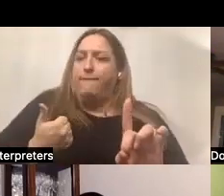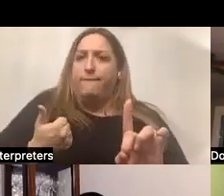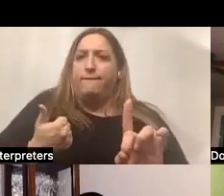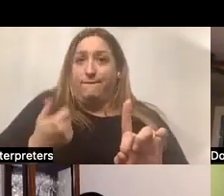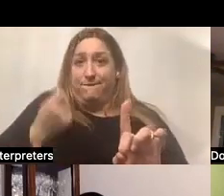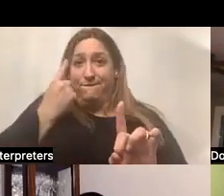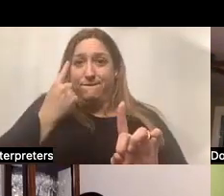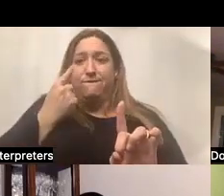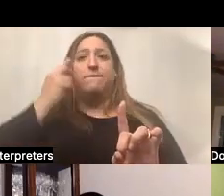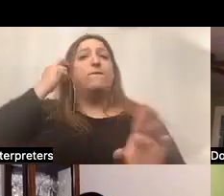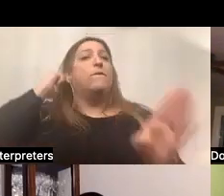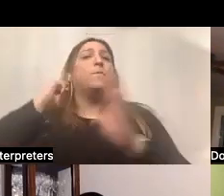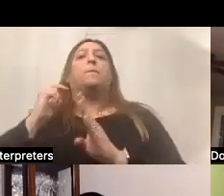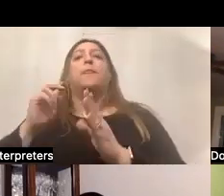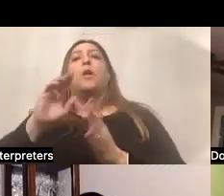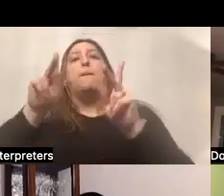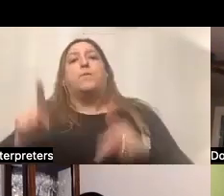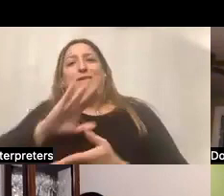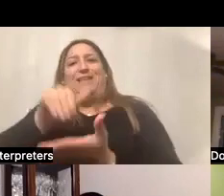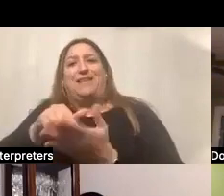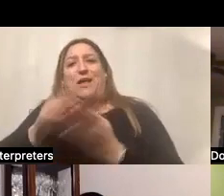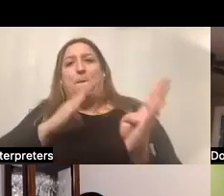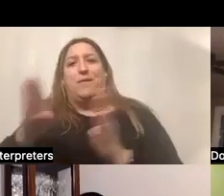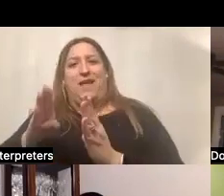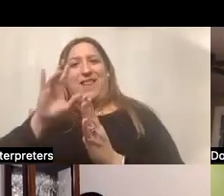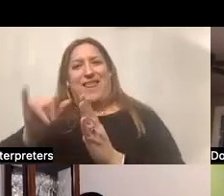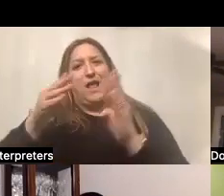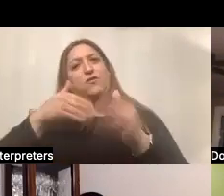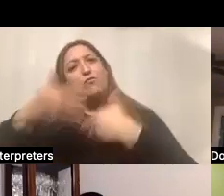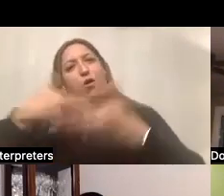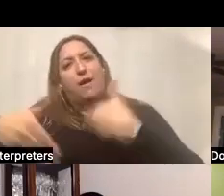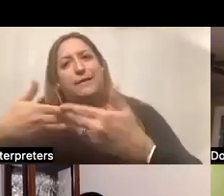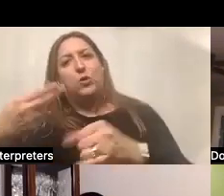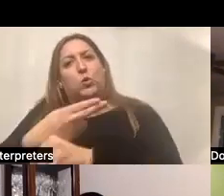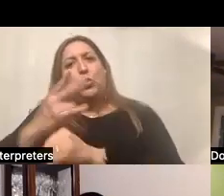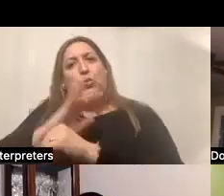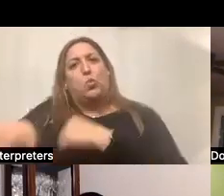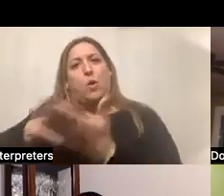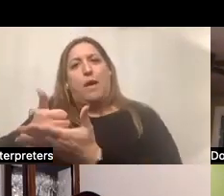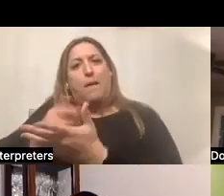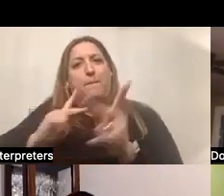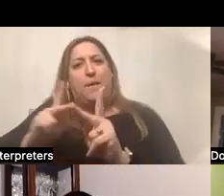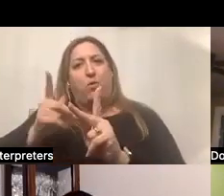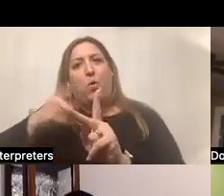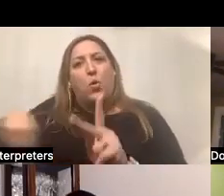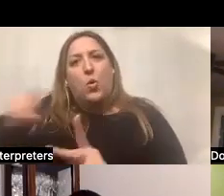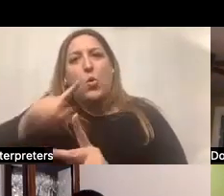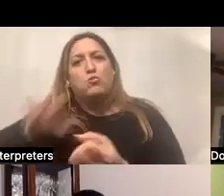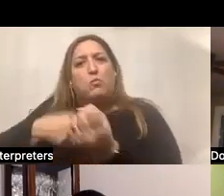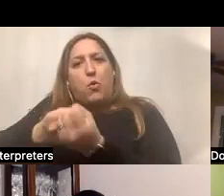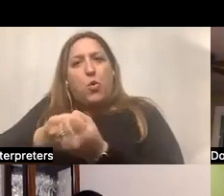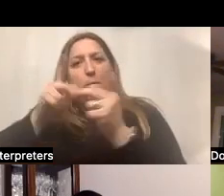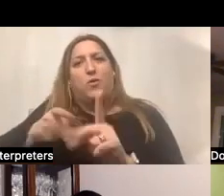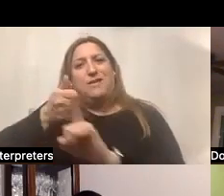And then person-centered planning is a process that's used to help people and those supporting a person with a